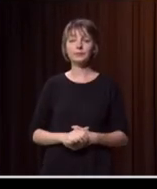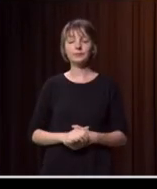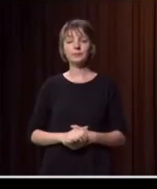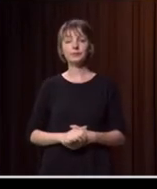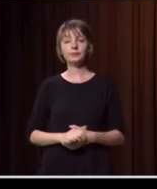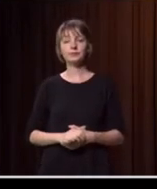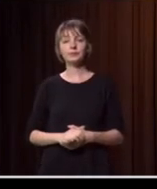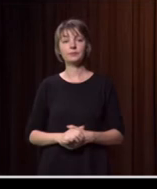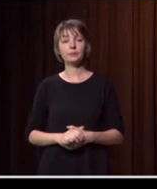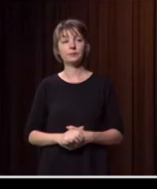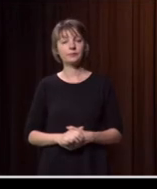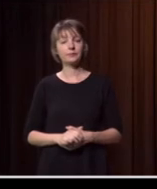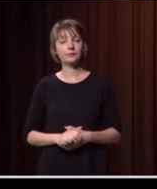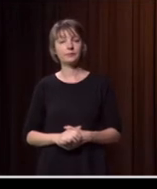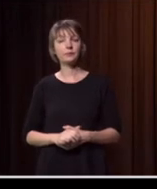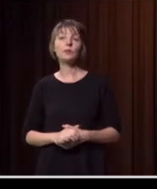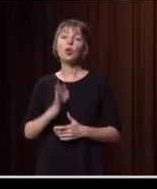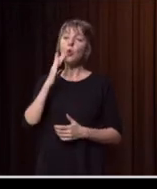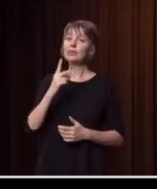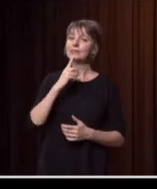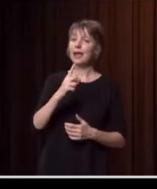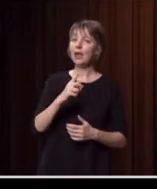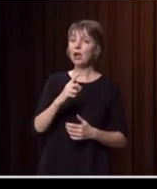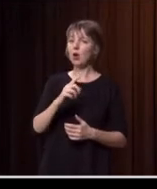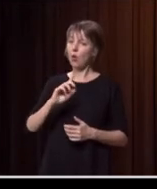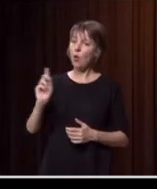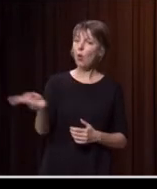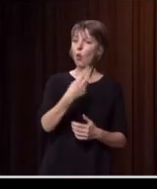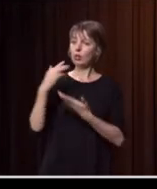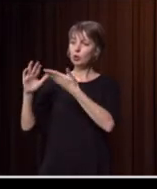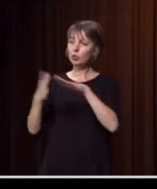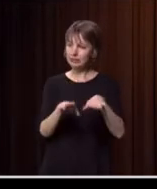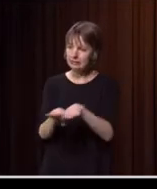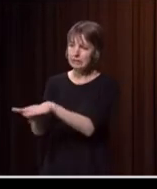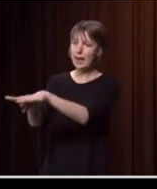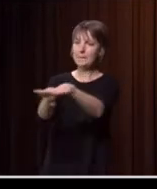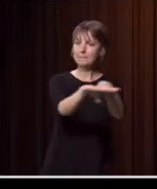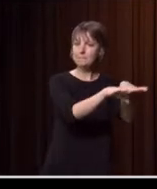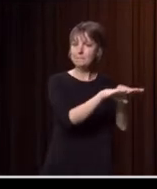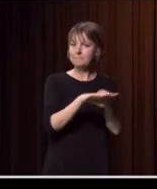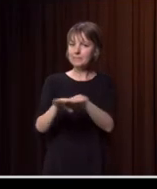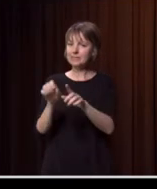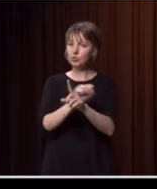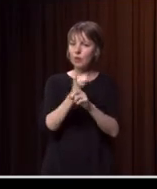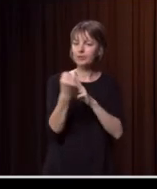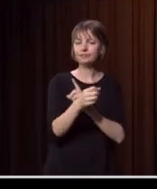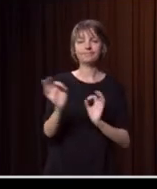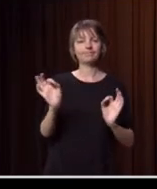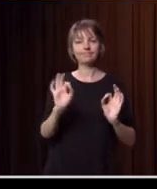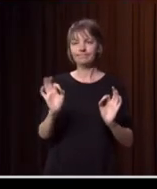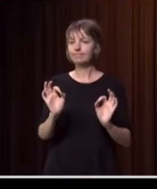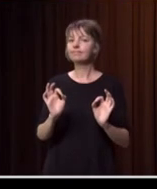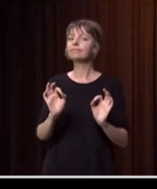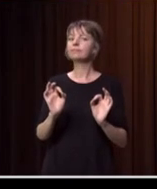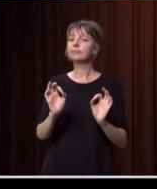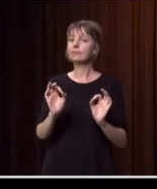when you say that, that not all communities are on par at this stage. Obviously, there's probably lots of different stages of development. Do you see